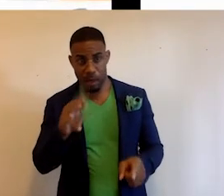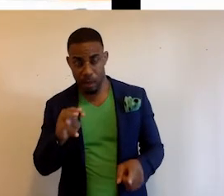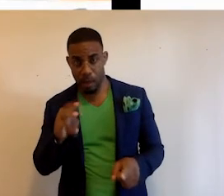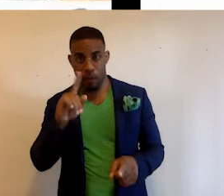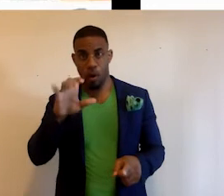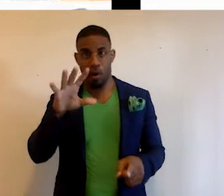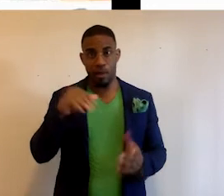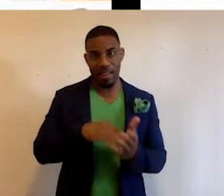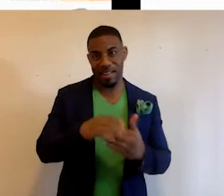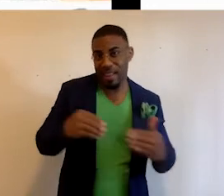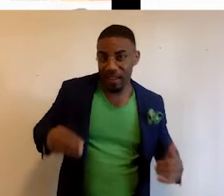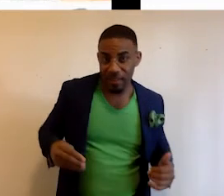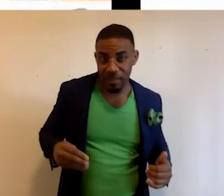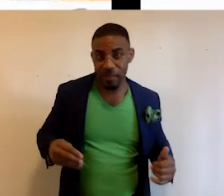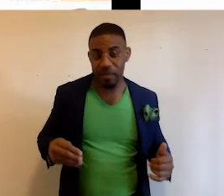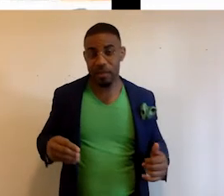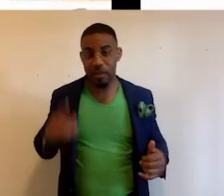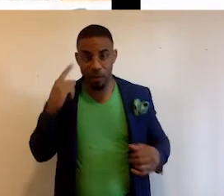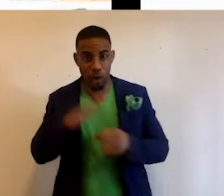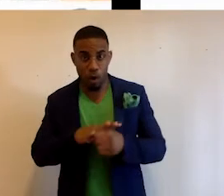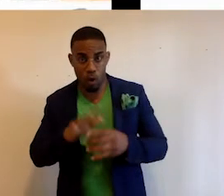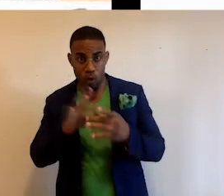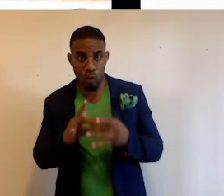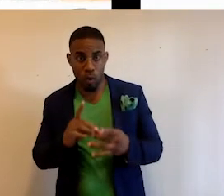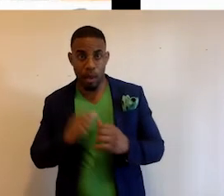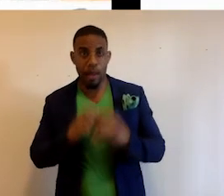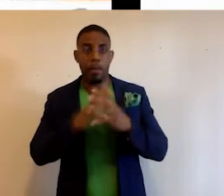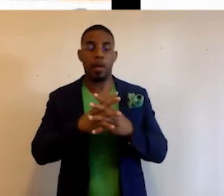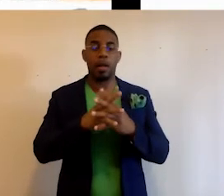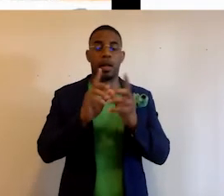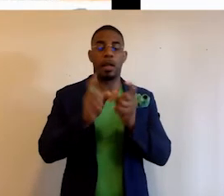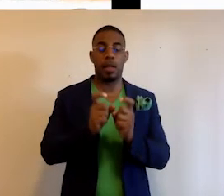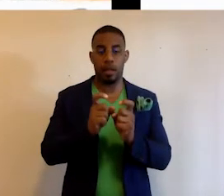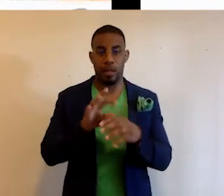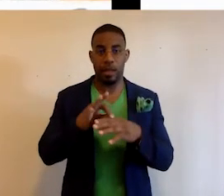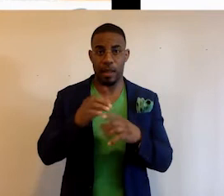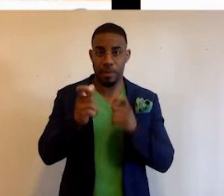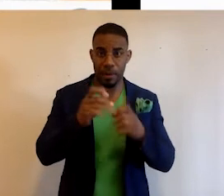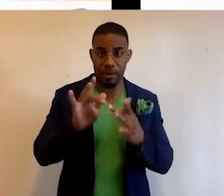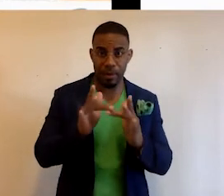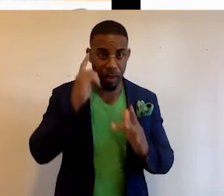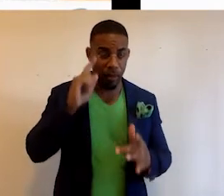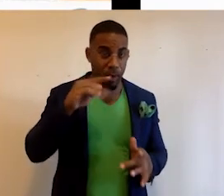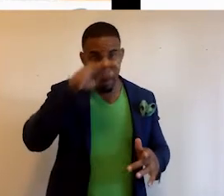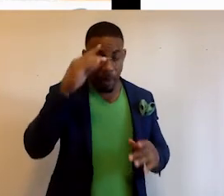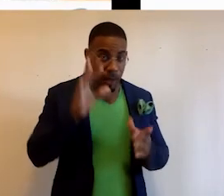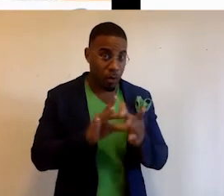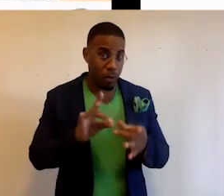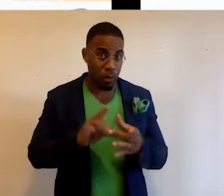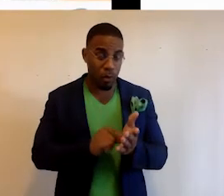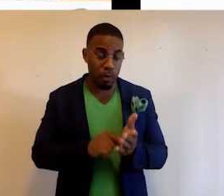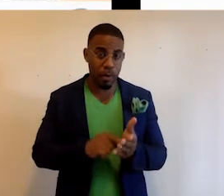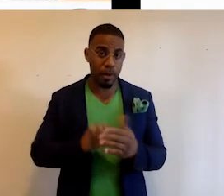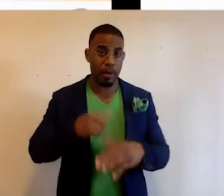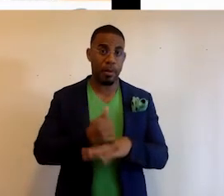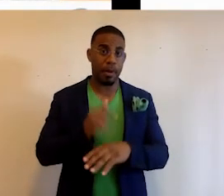$150,000. For local news, I built a custom content management site for the Black newspaper in Boston, the